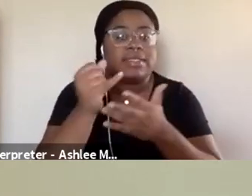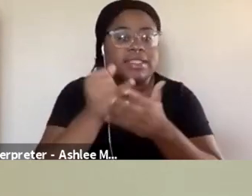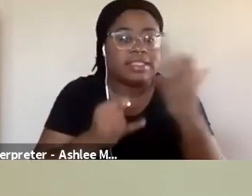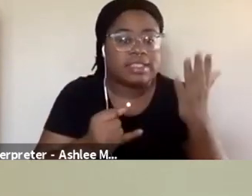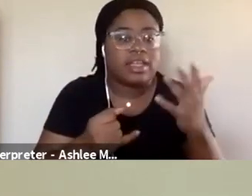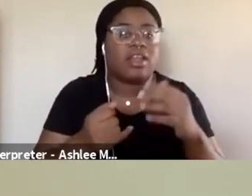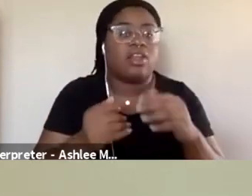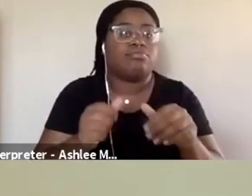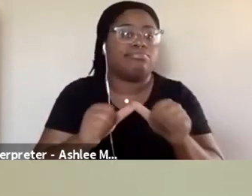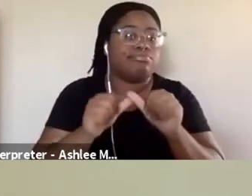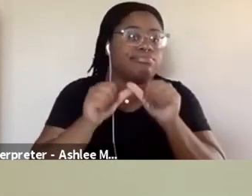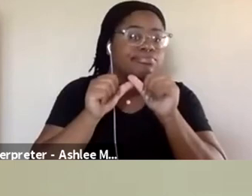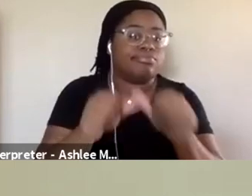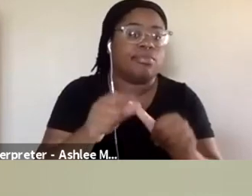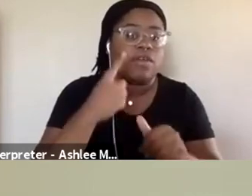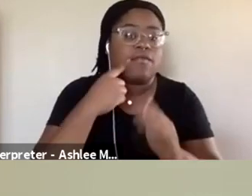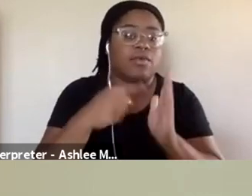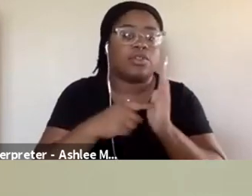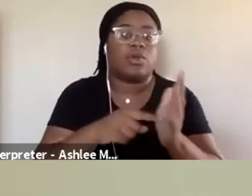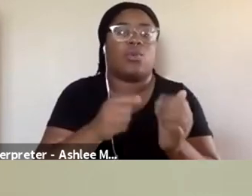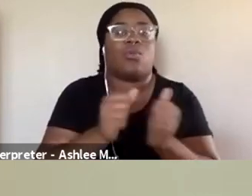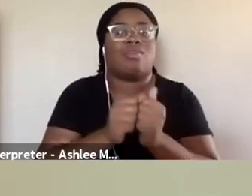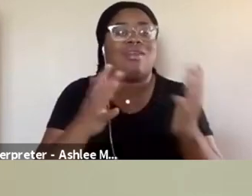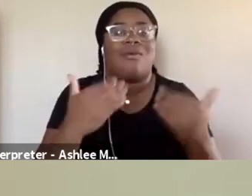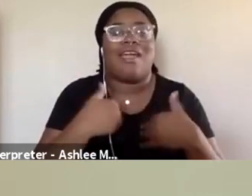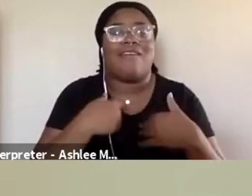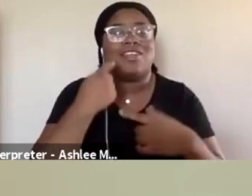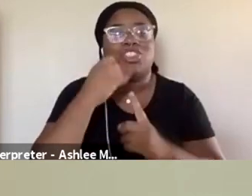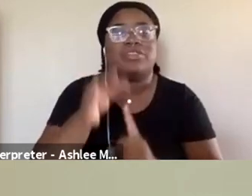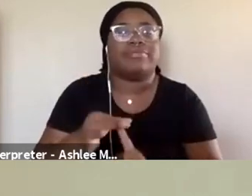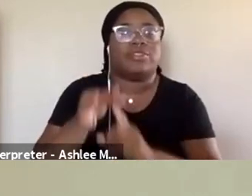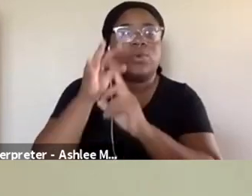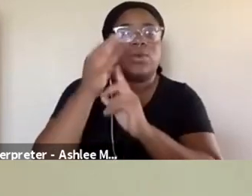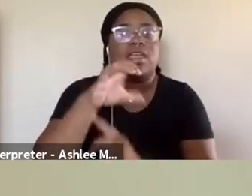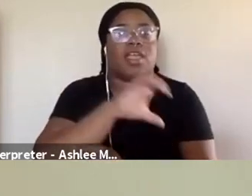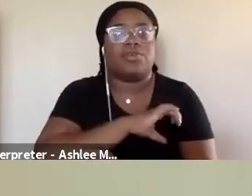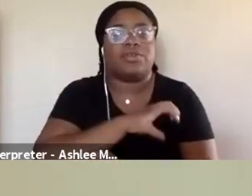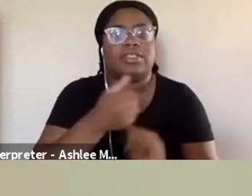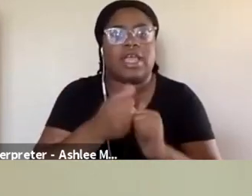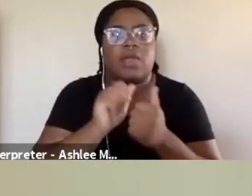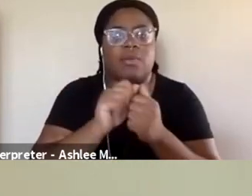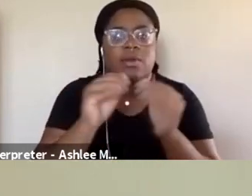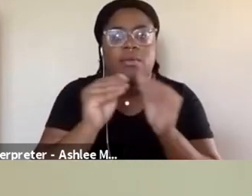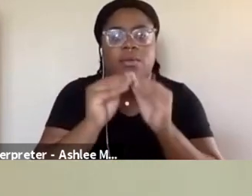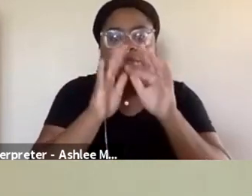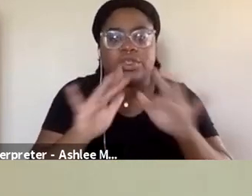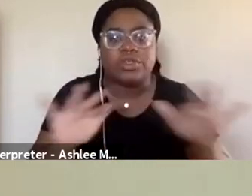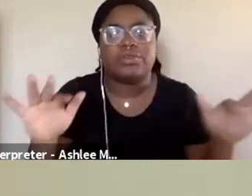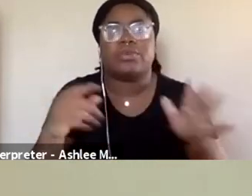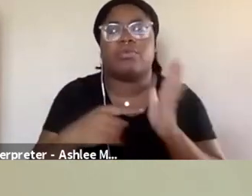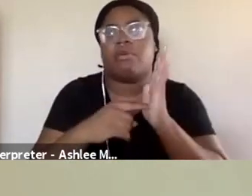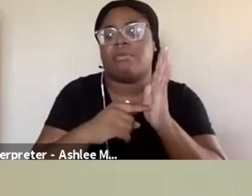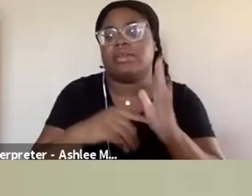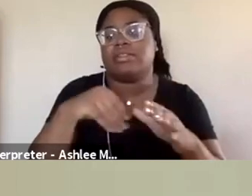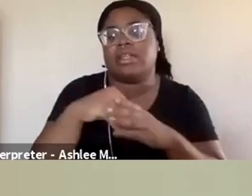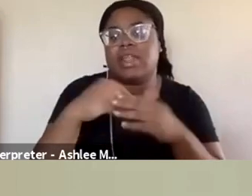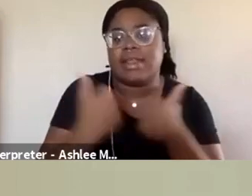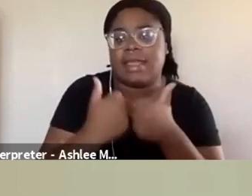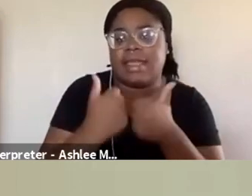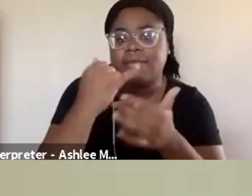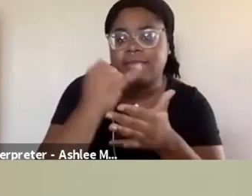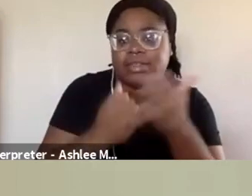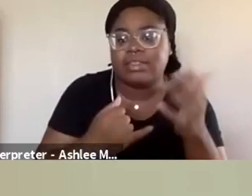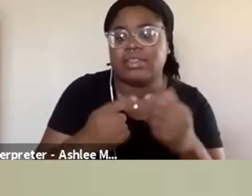representation without just having token characters? How can we be more diverse, representative in game design, be successful and